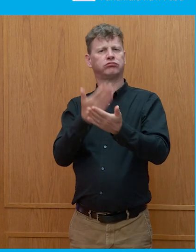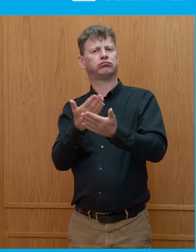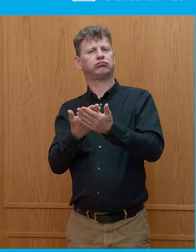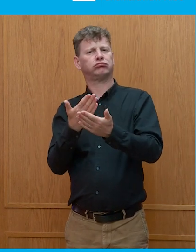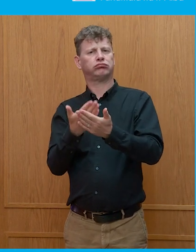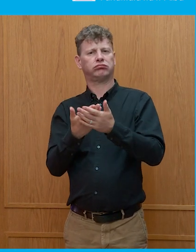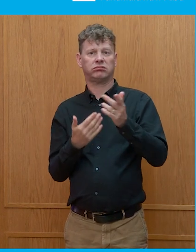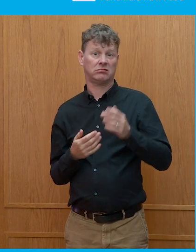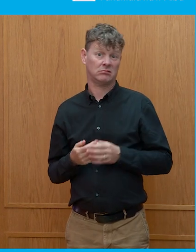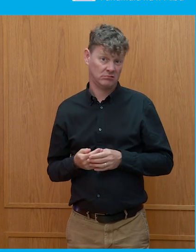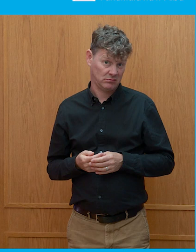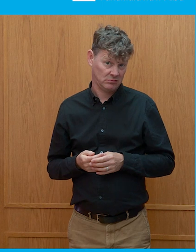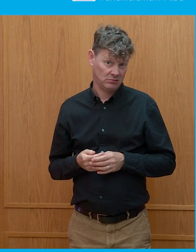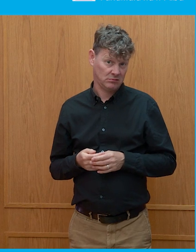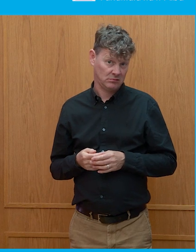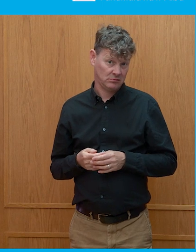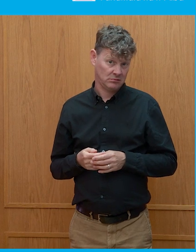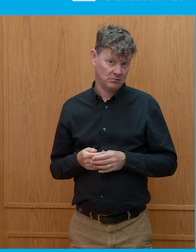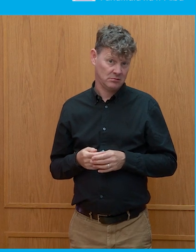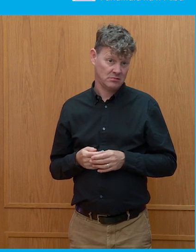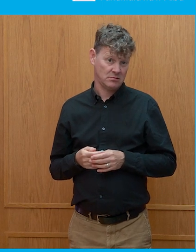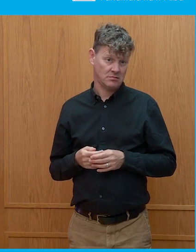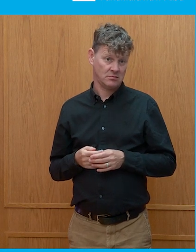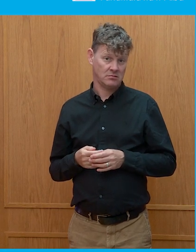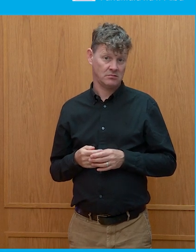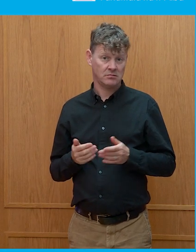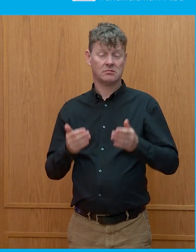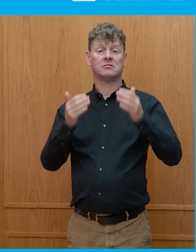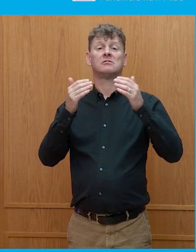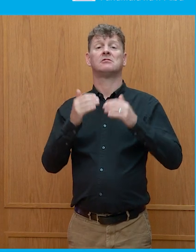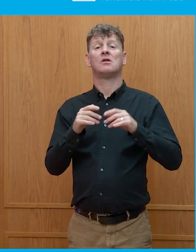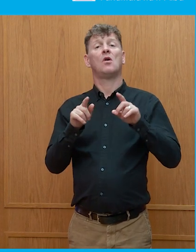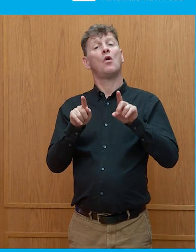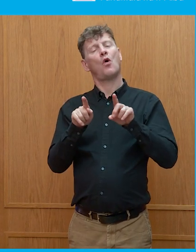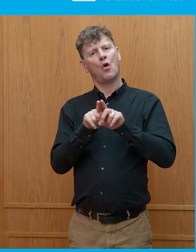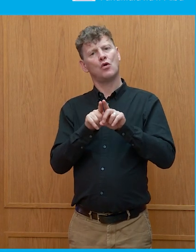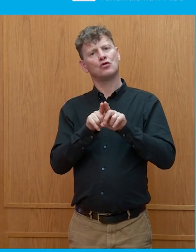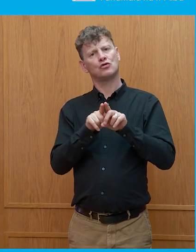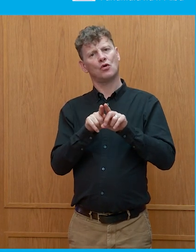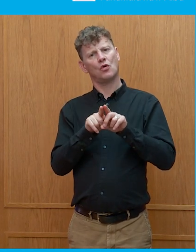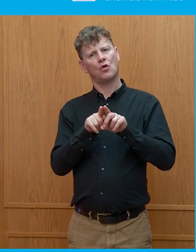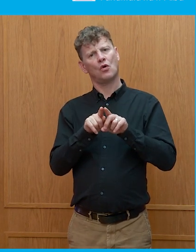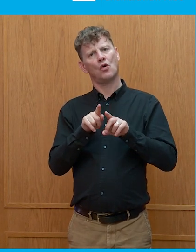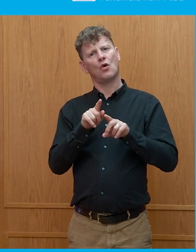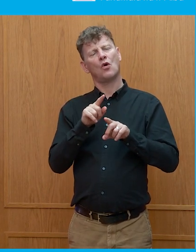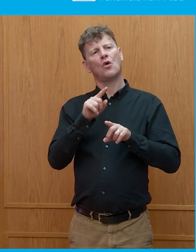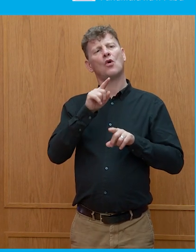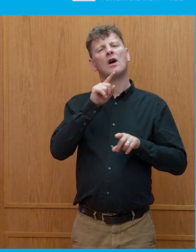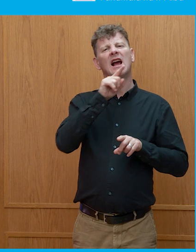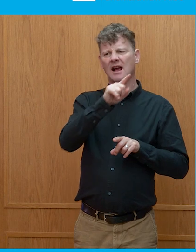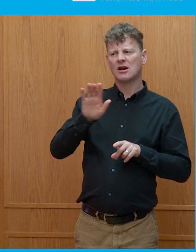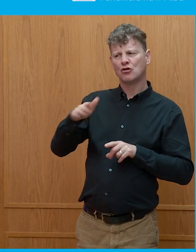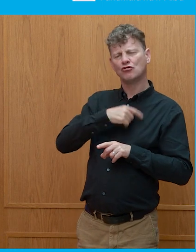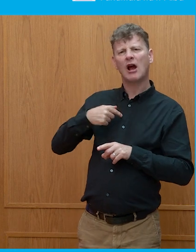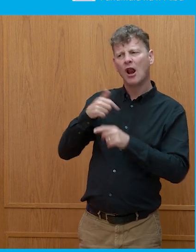is a relentless sort of defense of the idea that China needs to stay in their lane. So, this is the